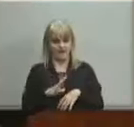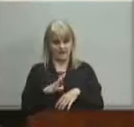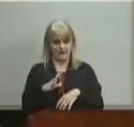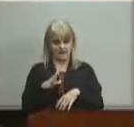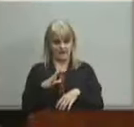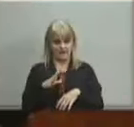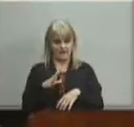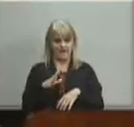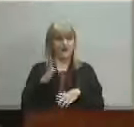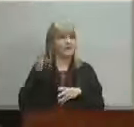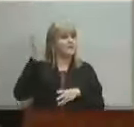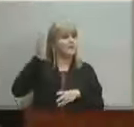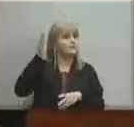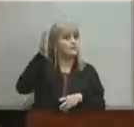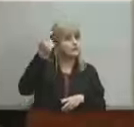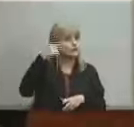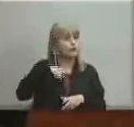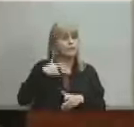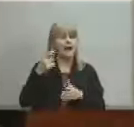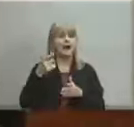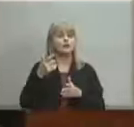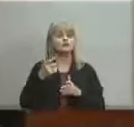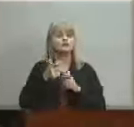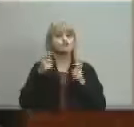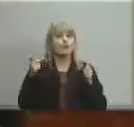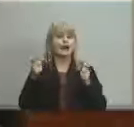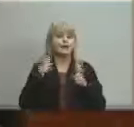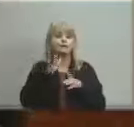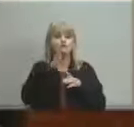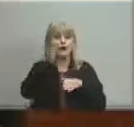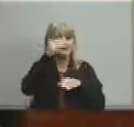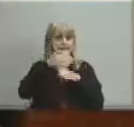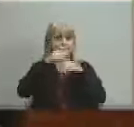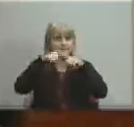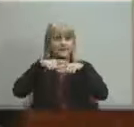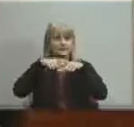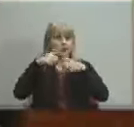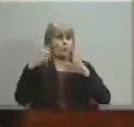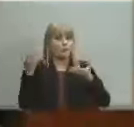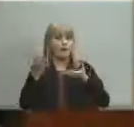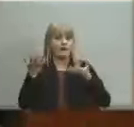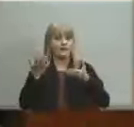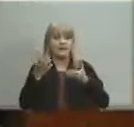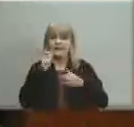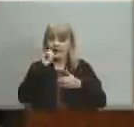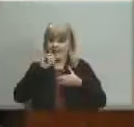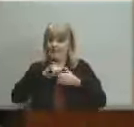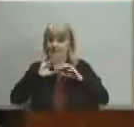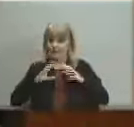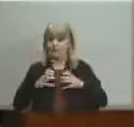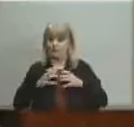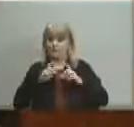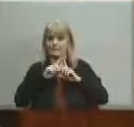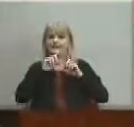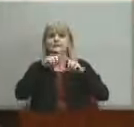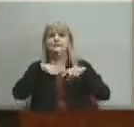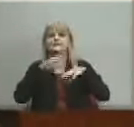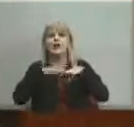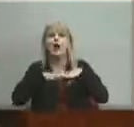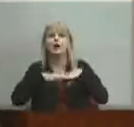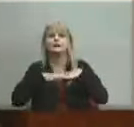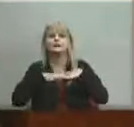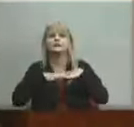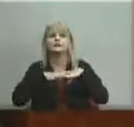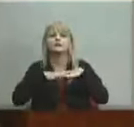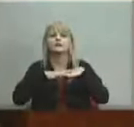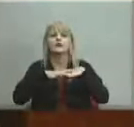but the future for my great-grandson depends not on that group it depends on the